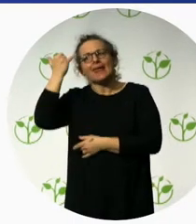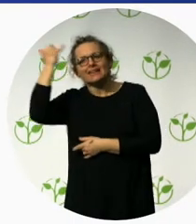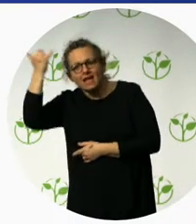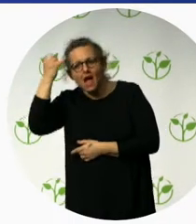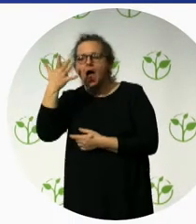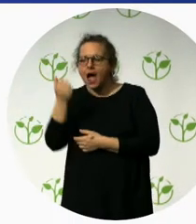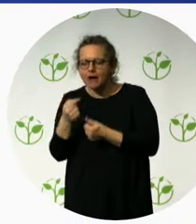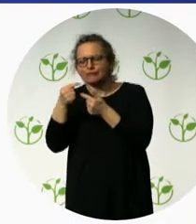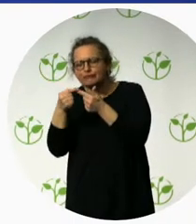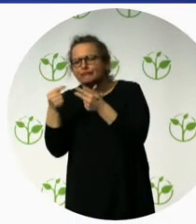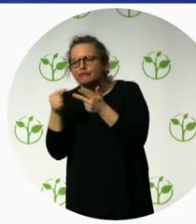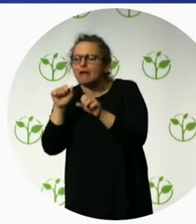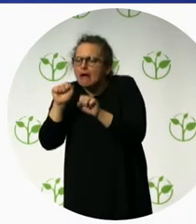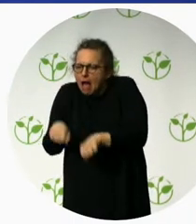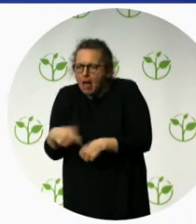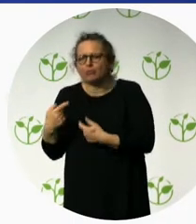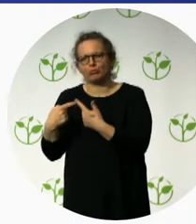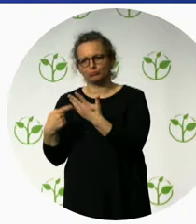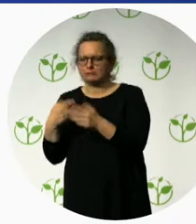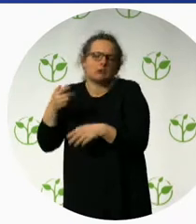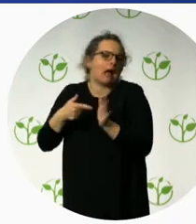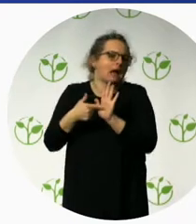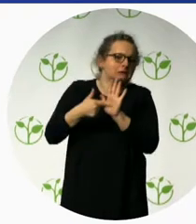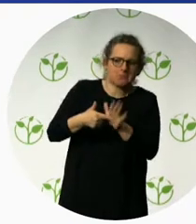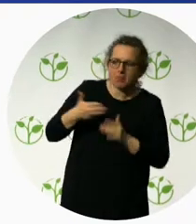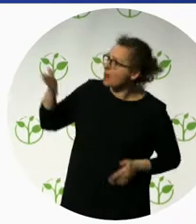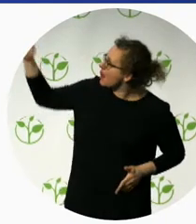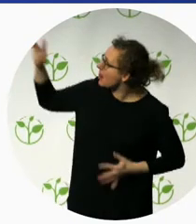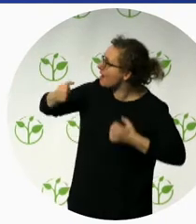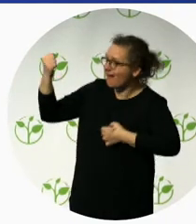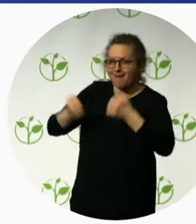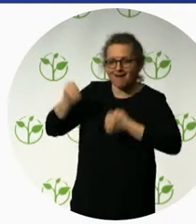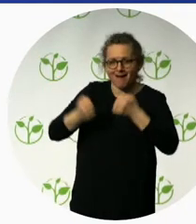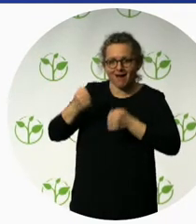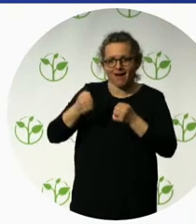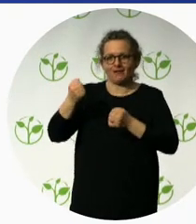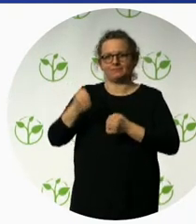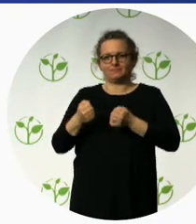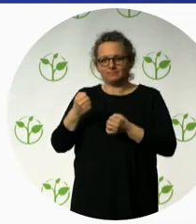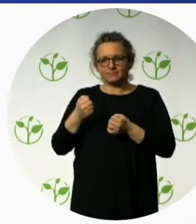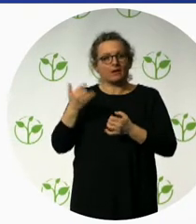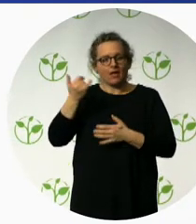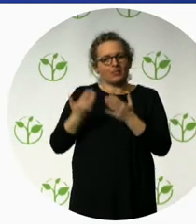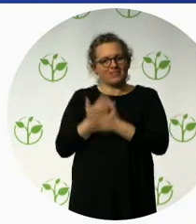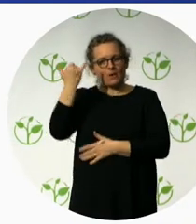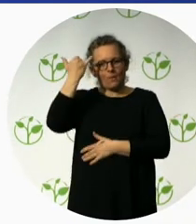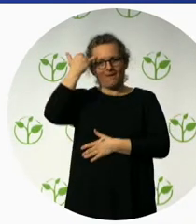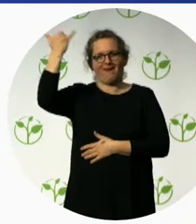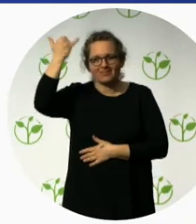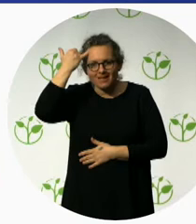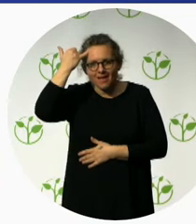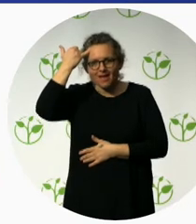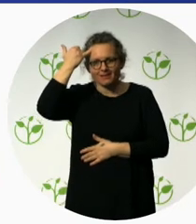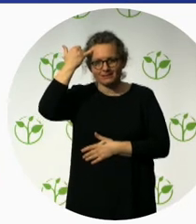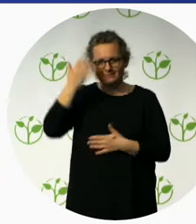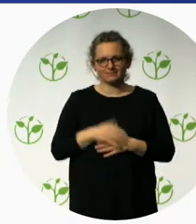beach chair on the Galapagos Islands, for example. So, what's key to our operation is always to have our equipment at